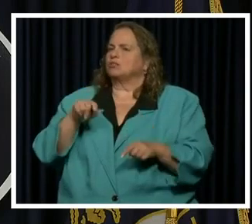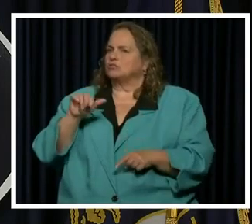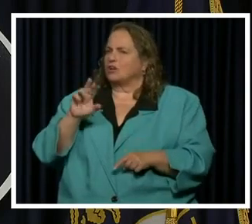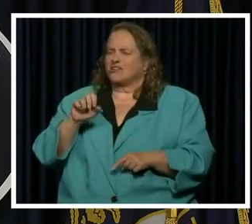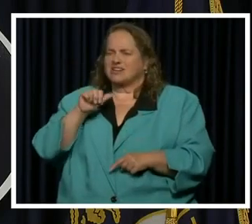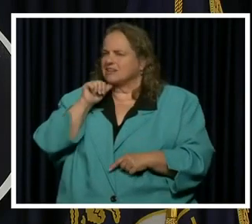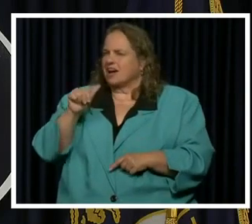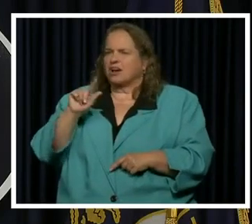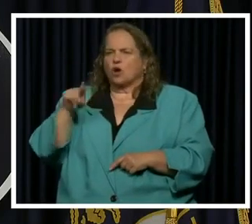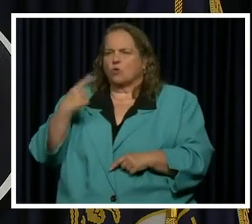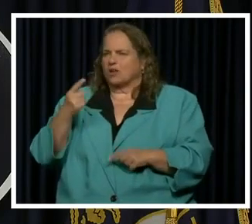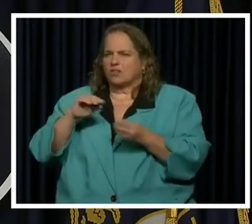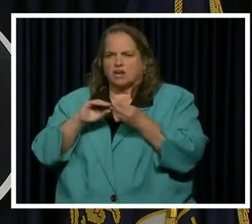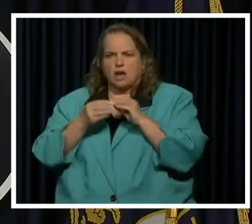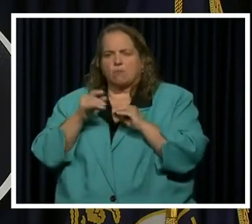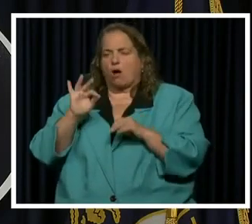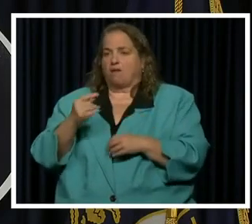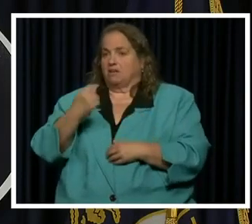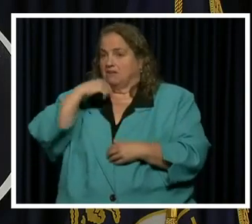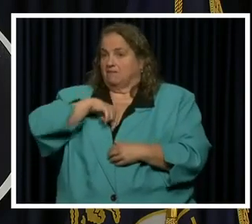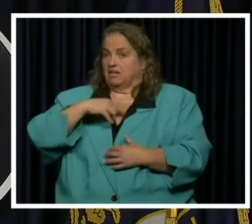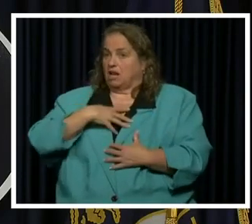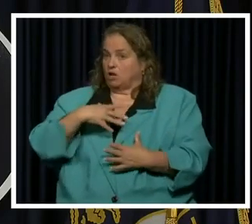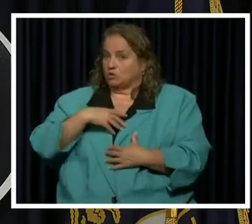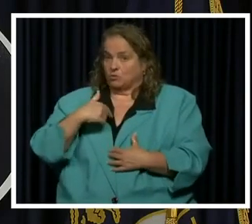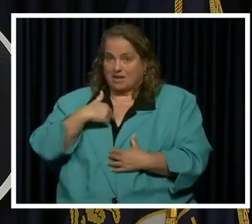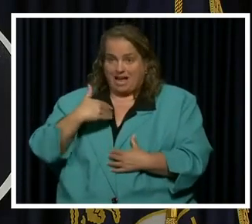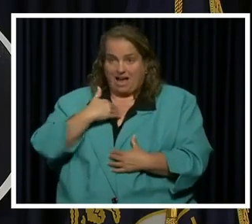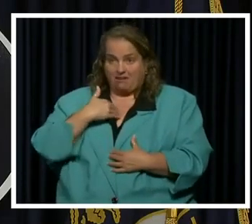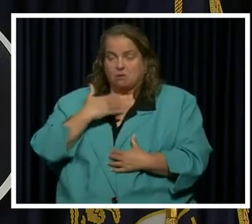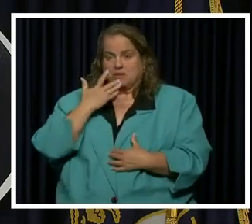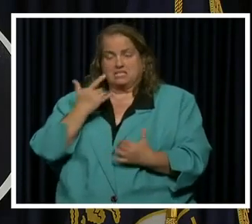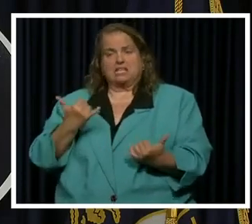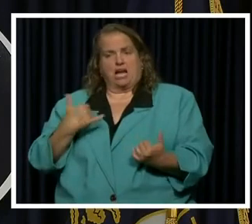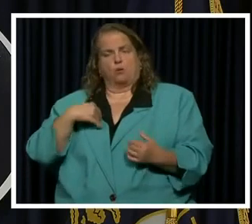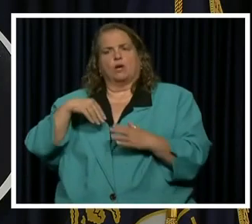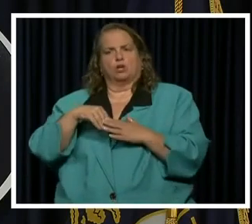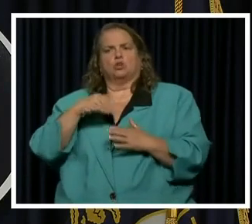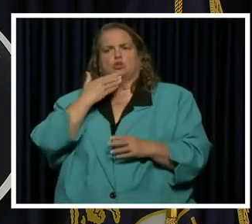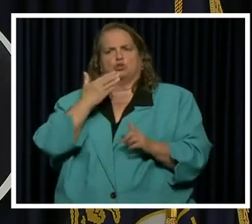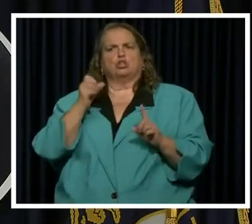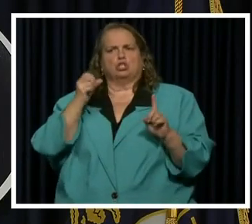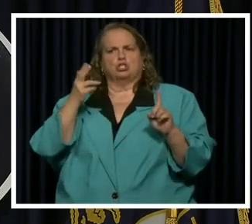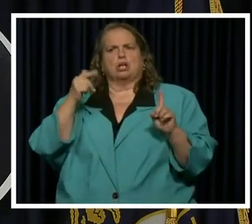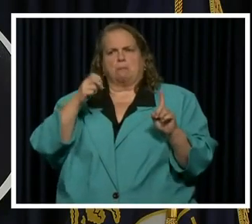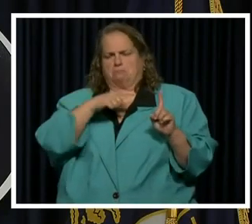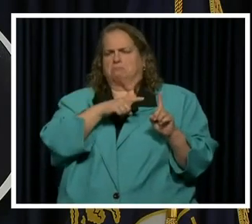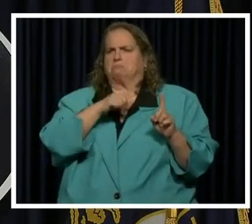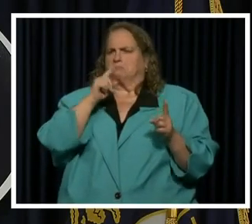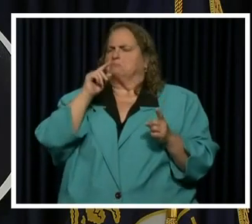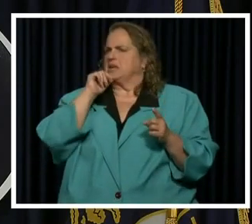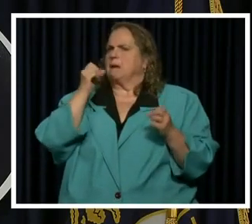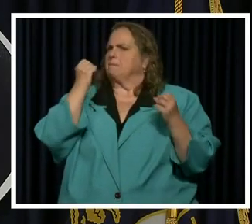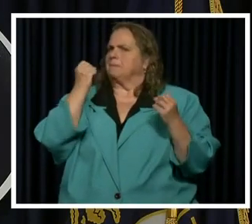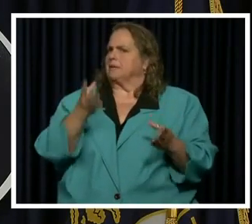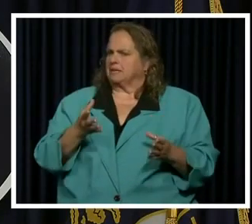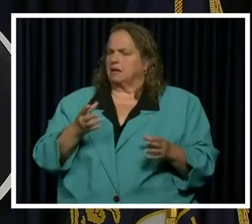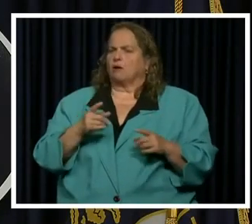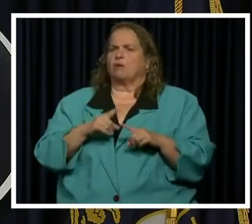It's not just the number of ventilators that we have because right now we look like we're in really good shape with that. But it's about